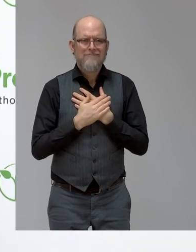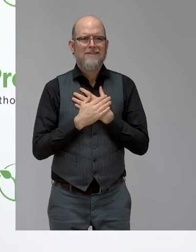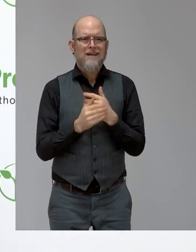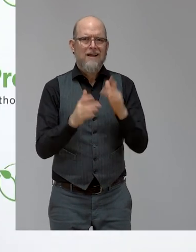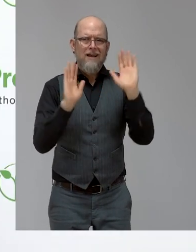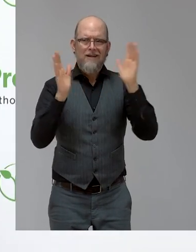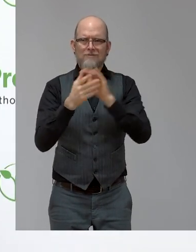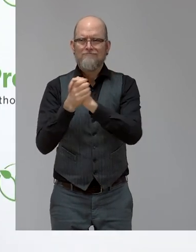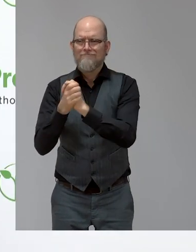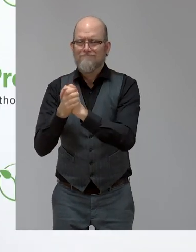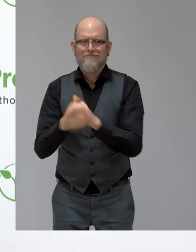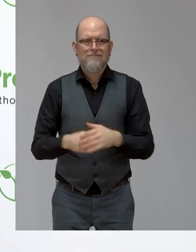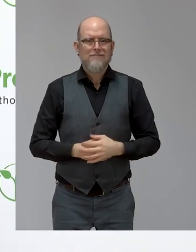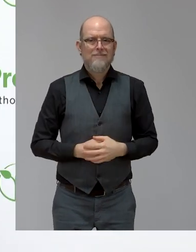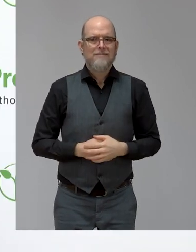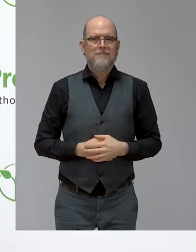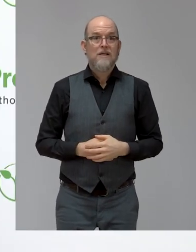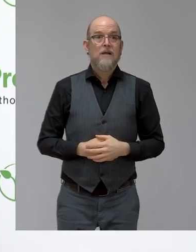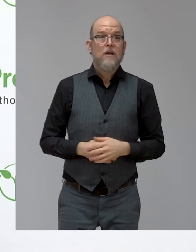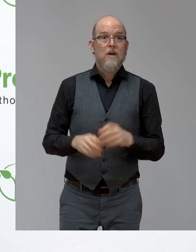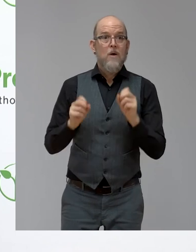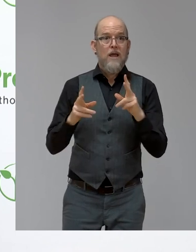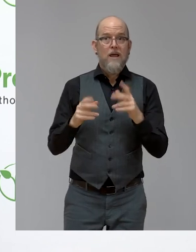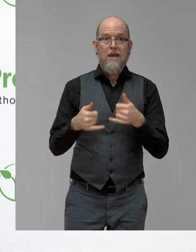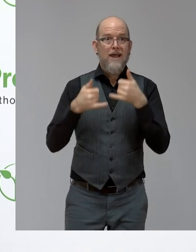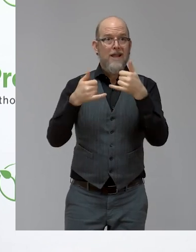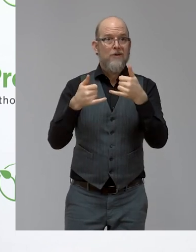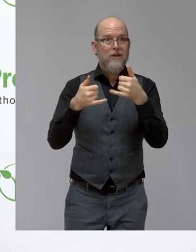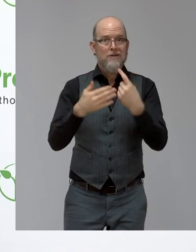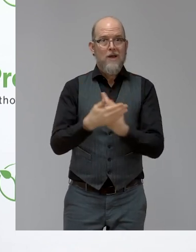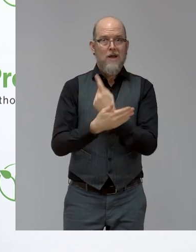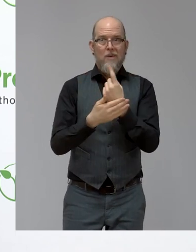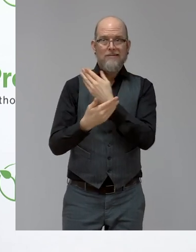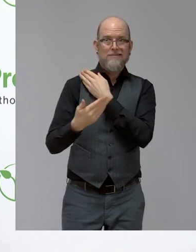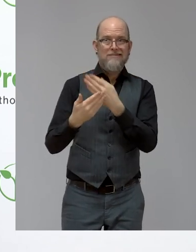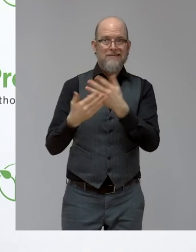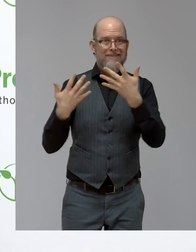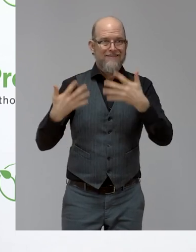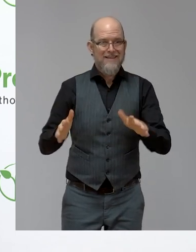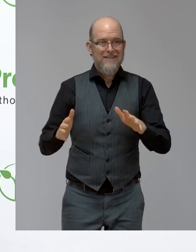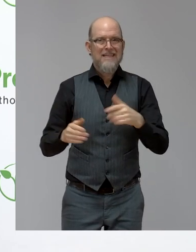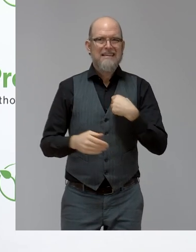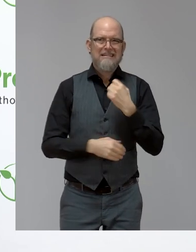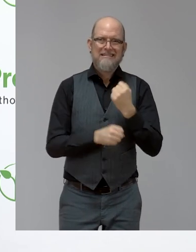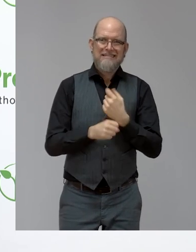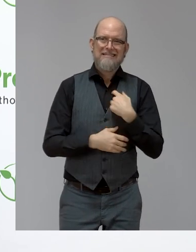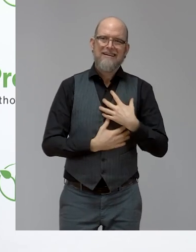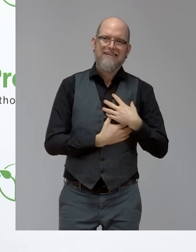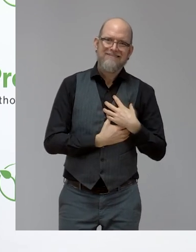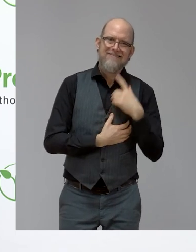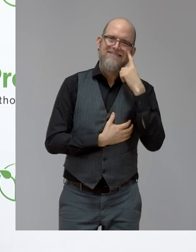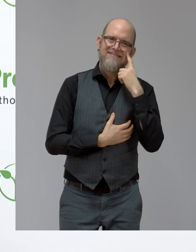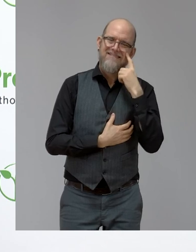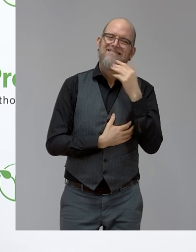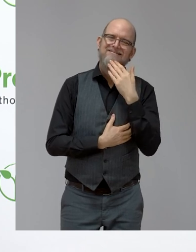concludes the awardees for this year. With a sad eye, we have to say, it really, it's the end of a long